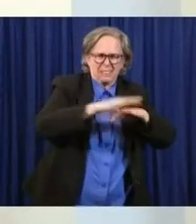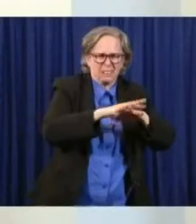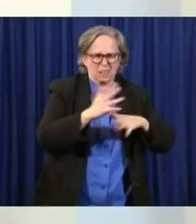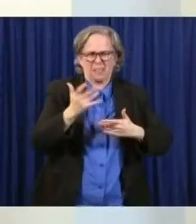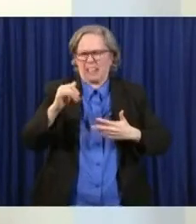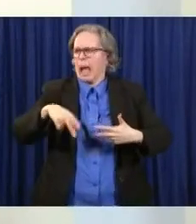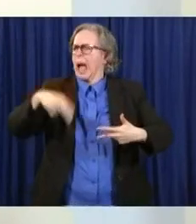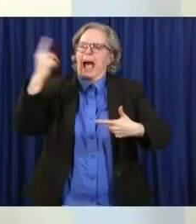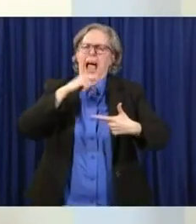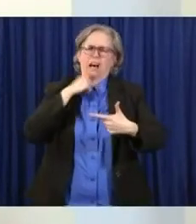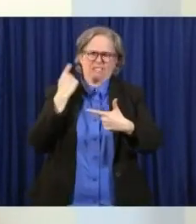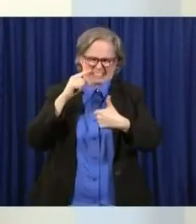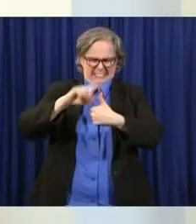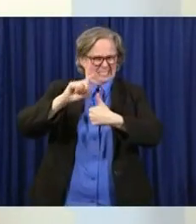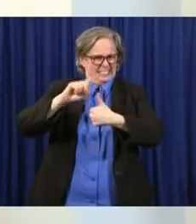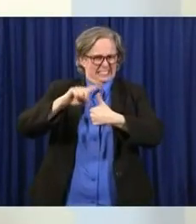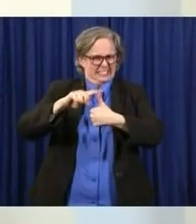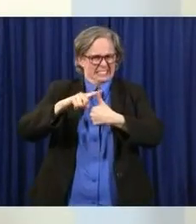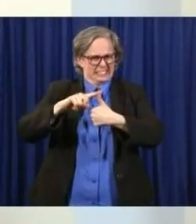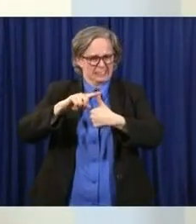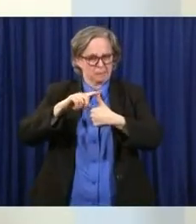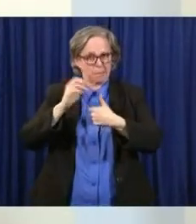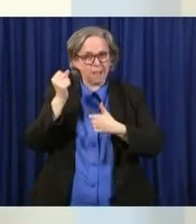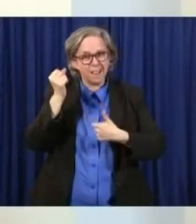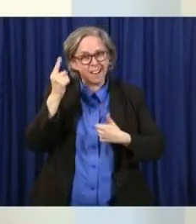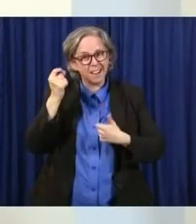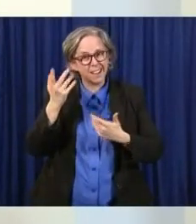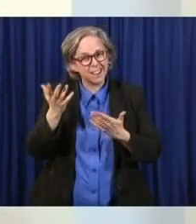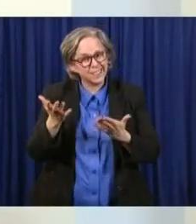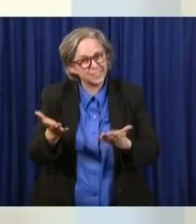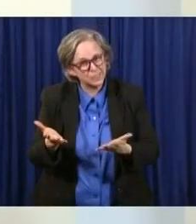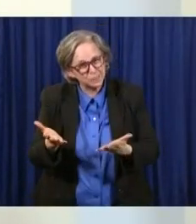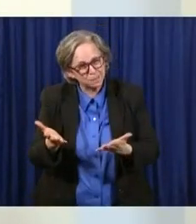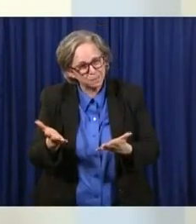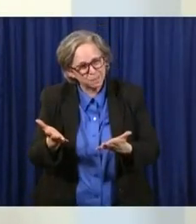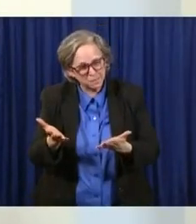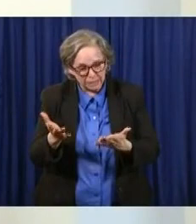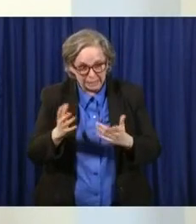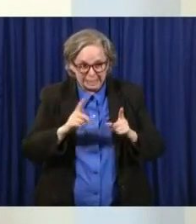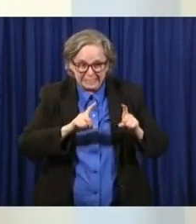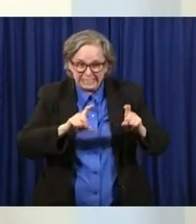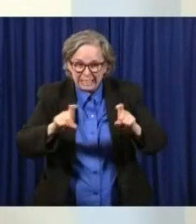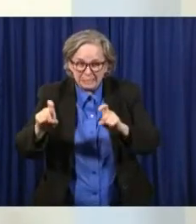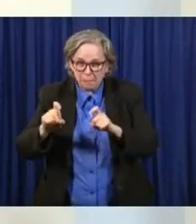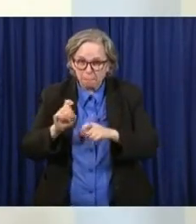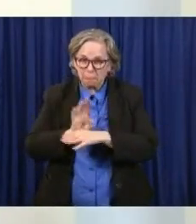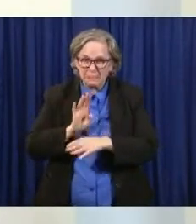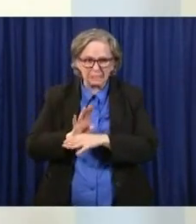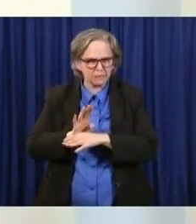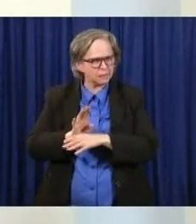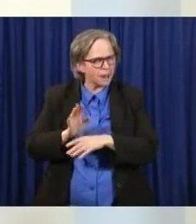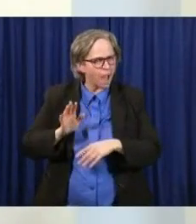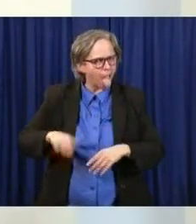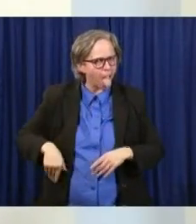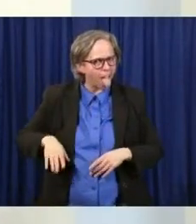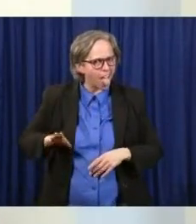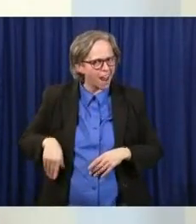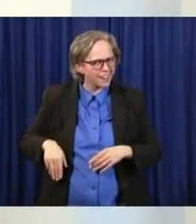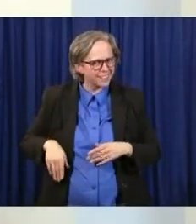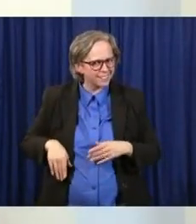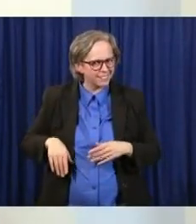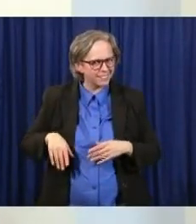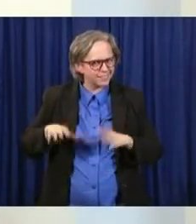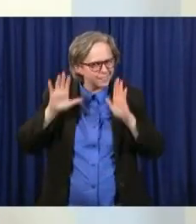is, we are not doing specifically testing in businesses at this point. However, if the local health department